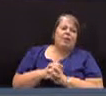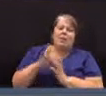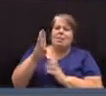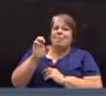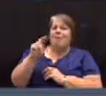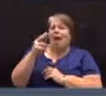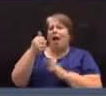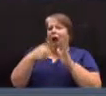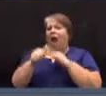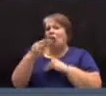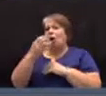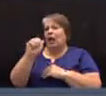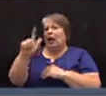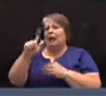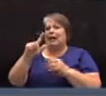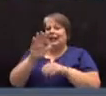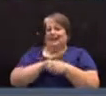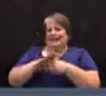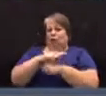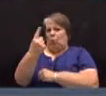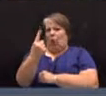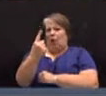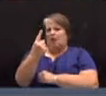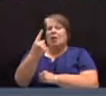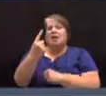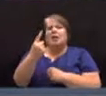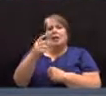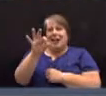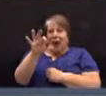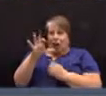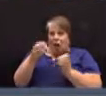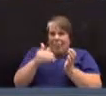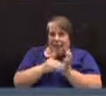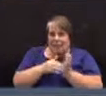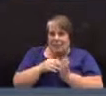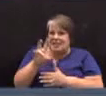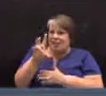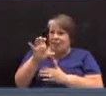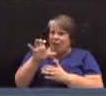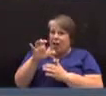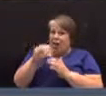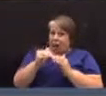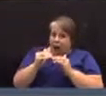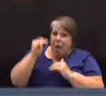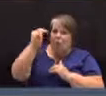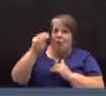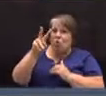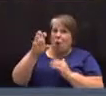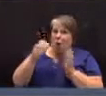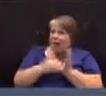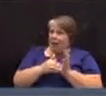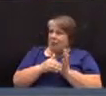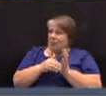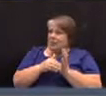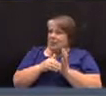Ben Underhill, District 1. Is the $900,000 actually $700,000 above the $200,000?